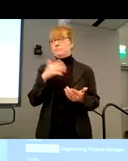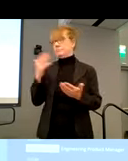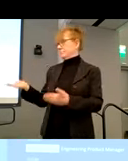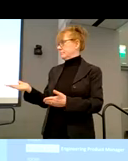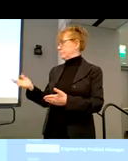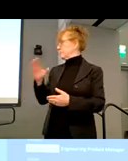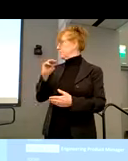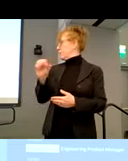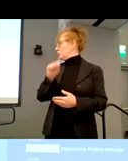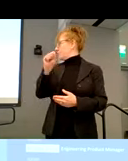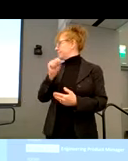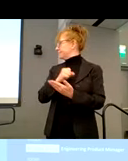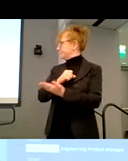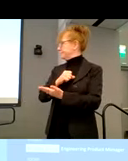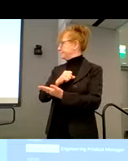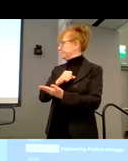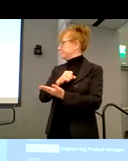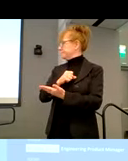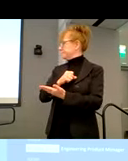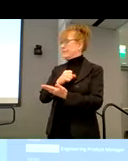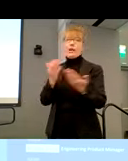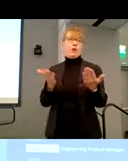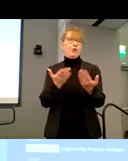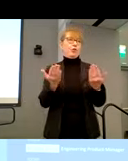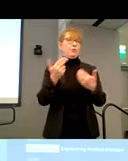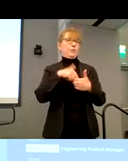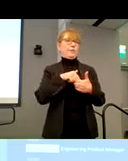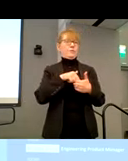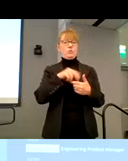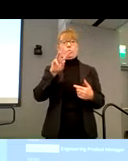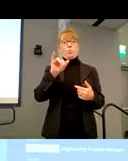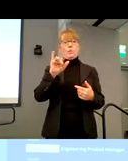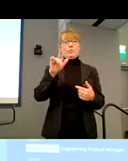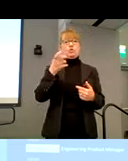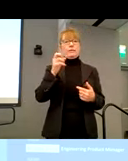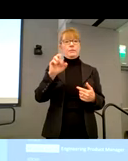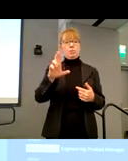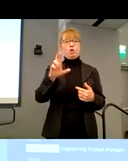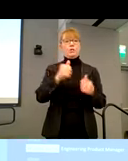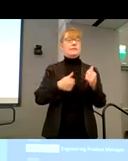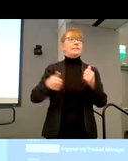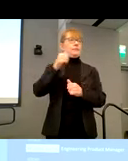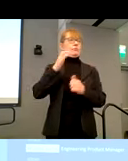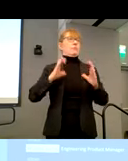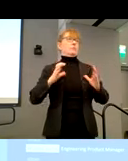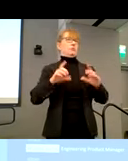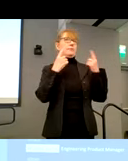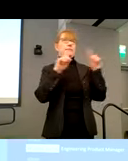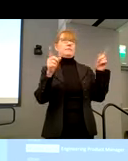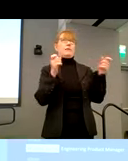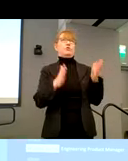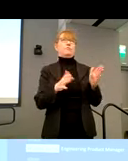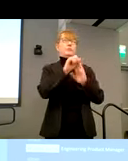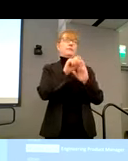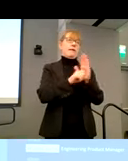Microsoft who's in attendance with us today. Hi, uh, my name is Will Schriever. I am a senior customer success manager, uh, for state and